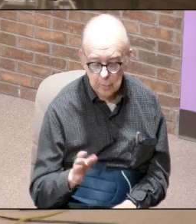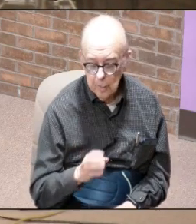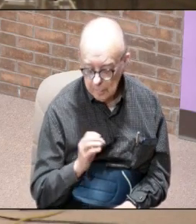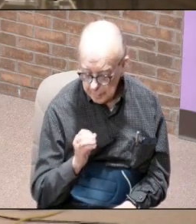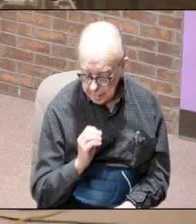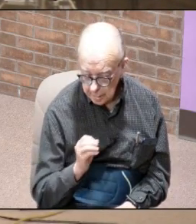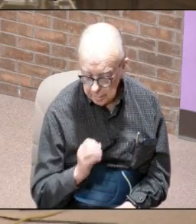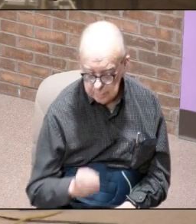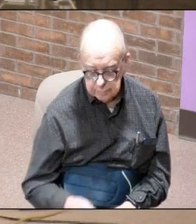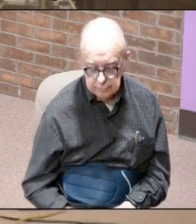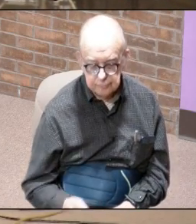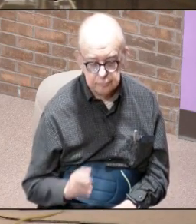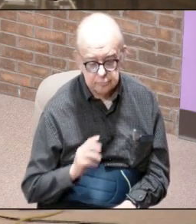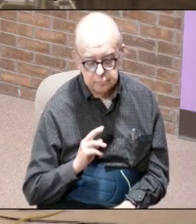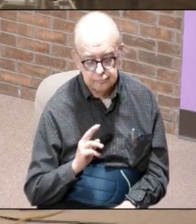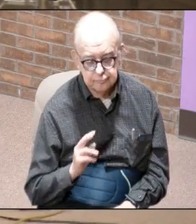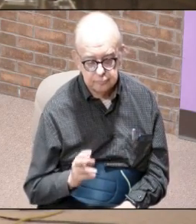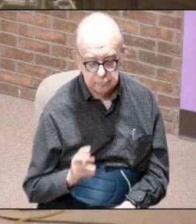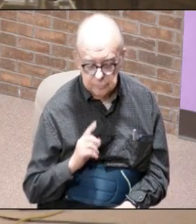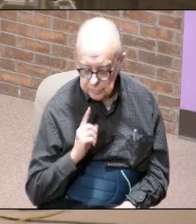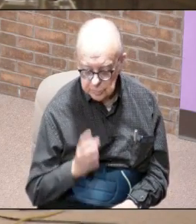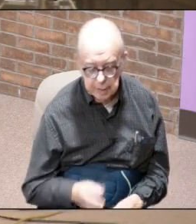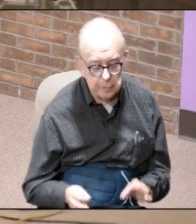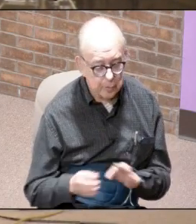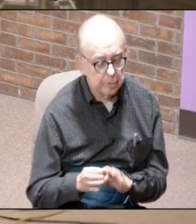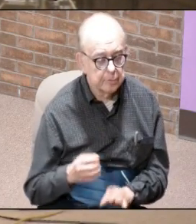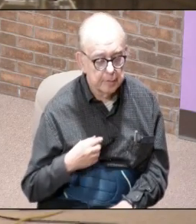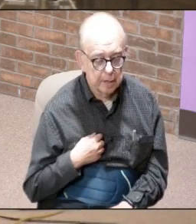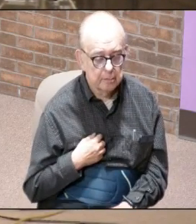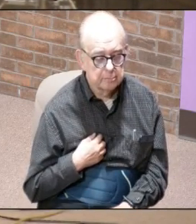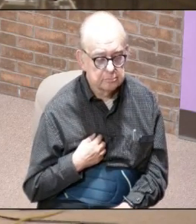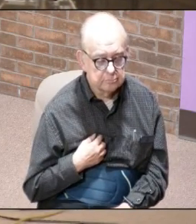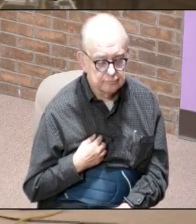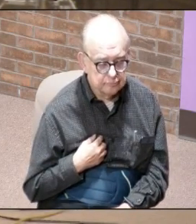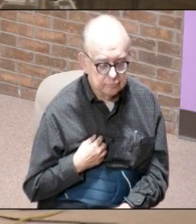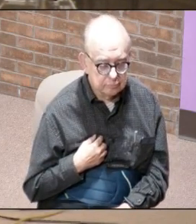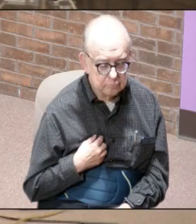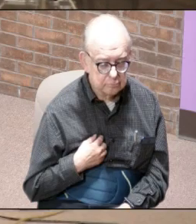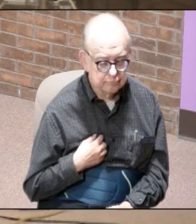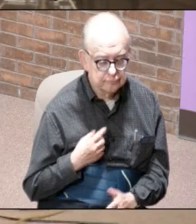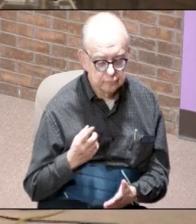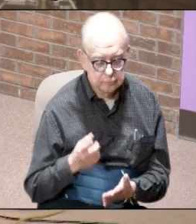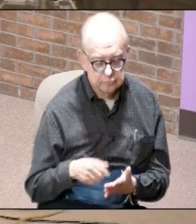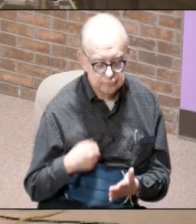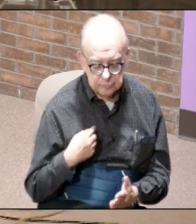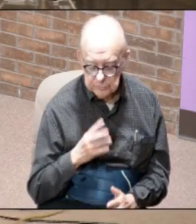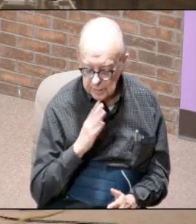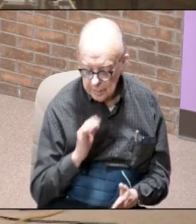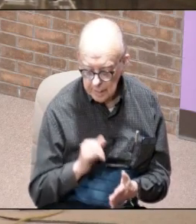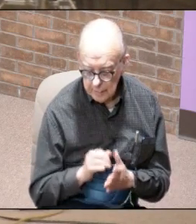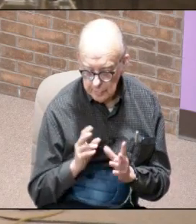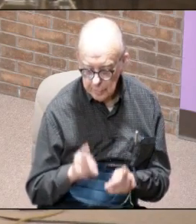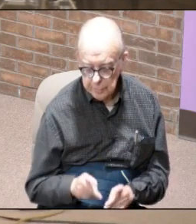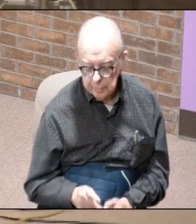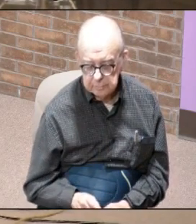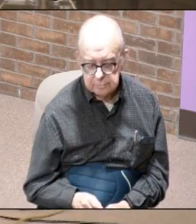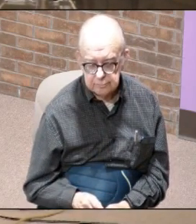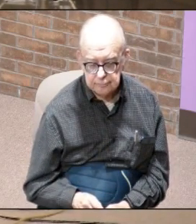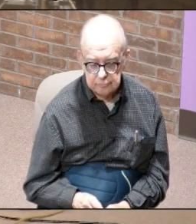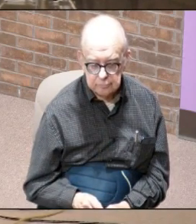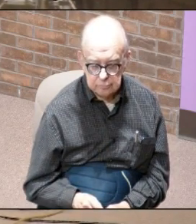opinion it really matters to me what we're saying to them is this